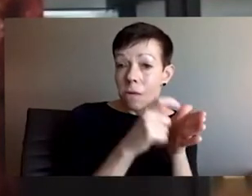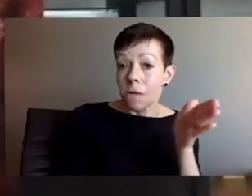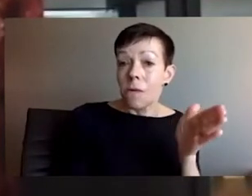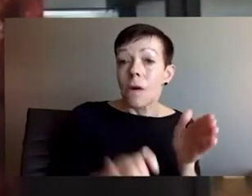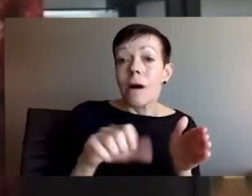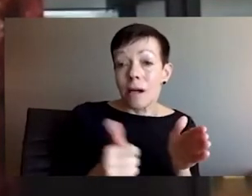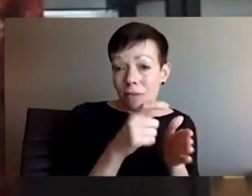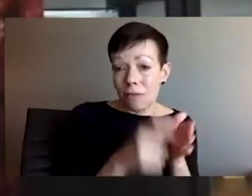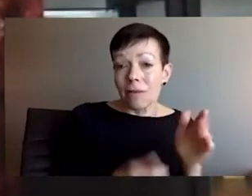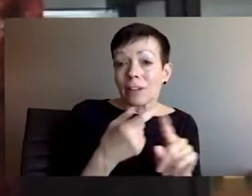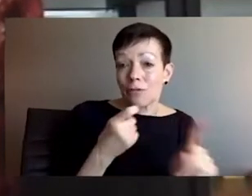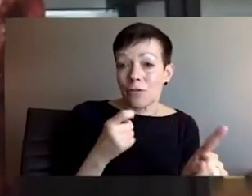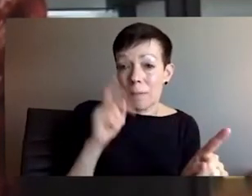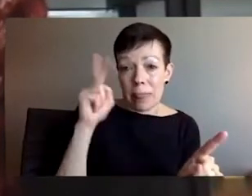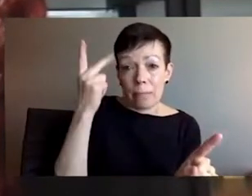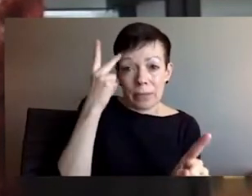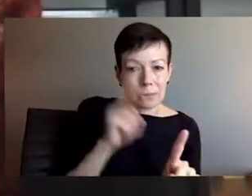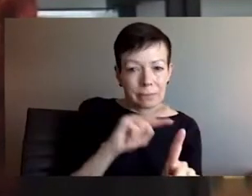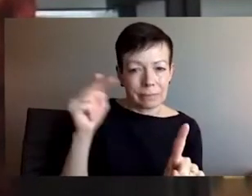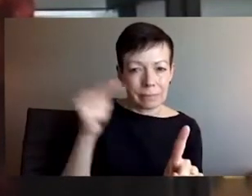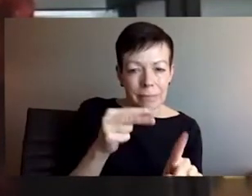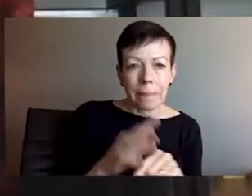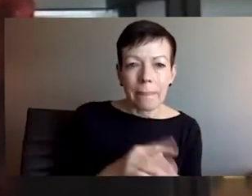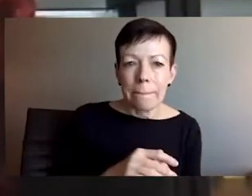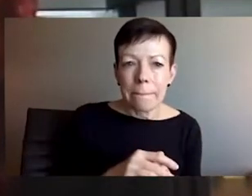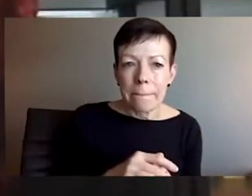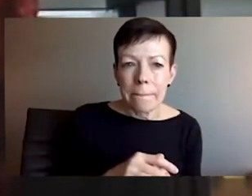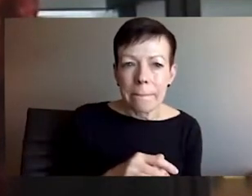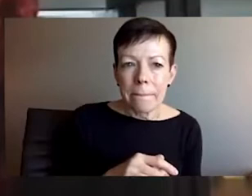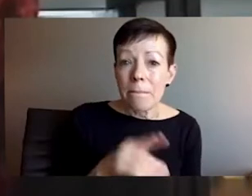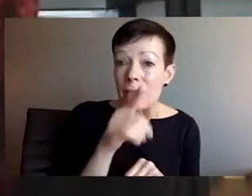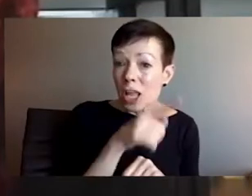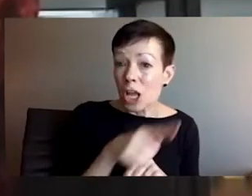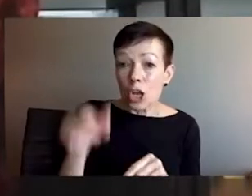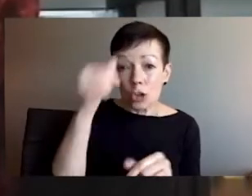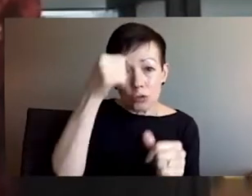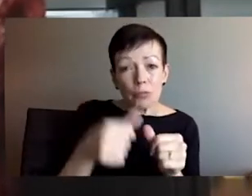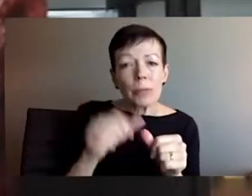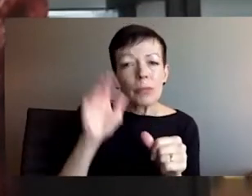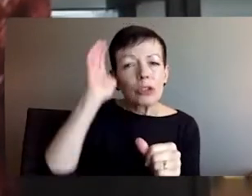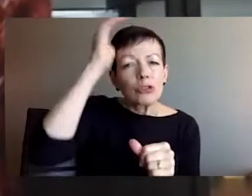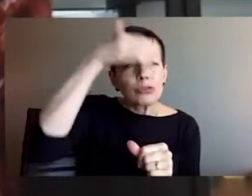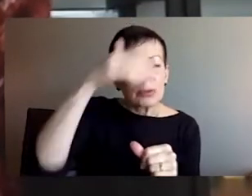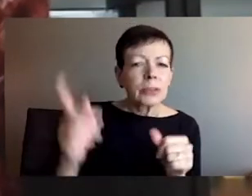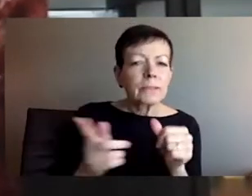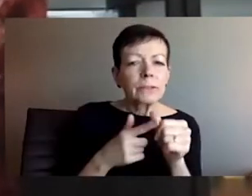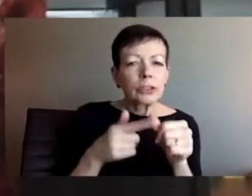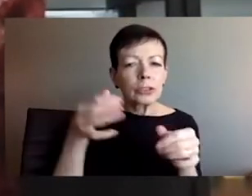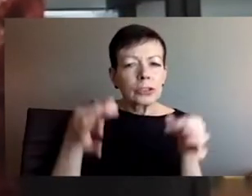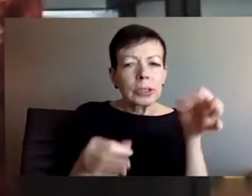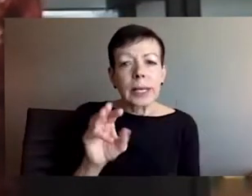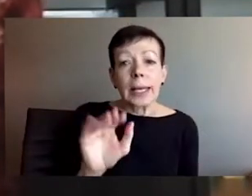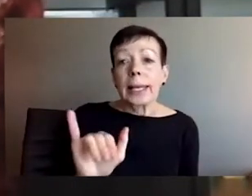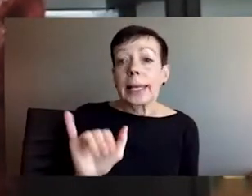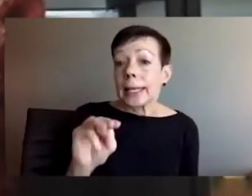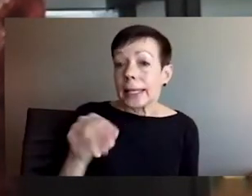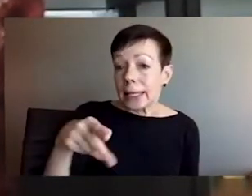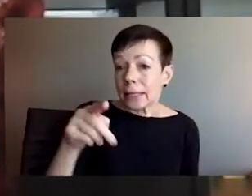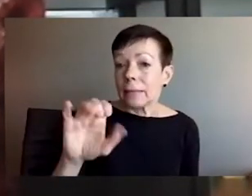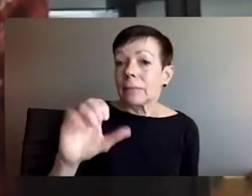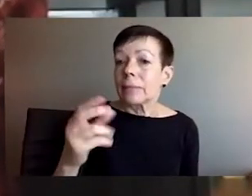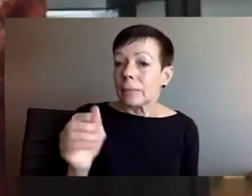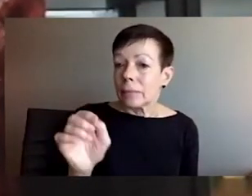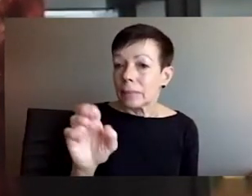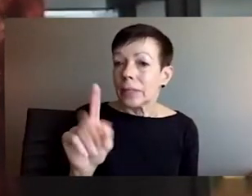Perhaps one thing we ought to attend to, because we are seeing other types of interpretations being promoted in American